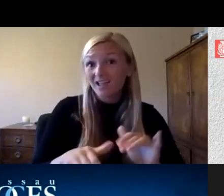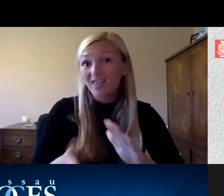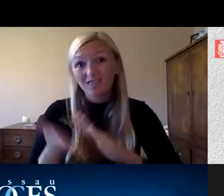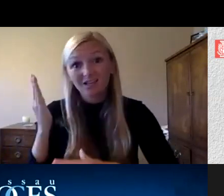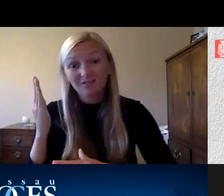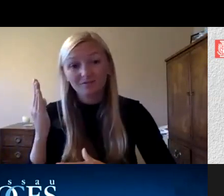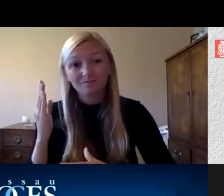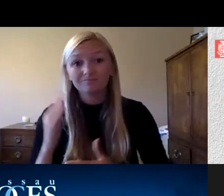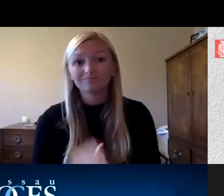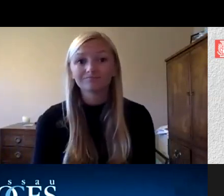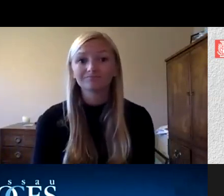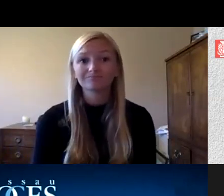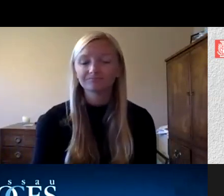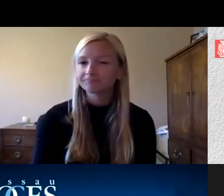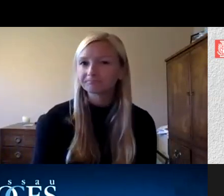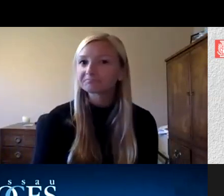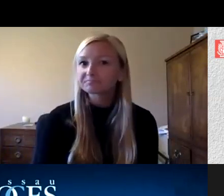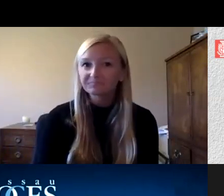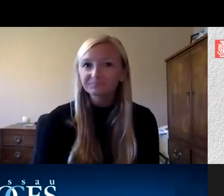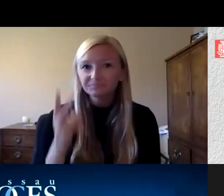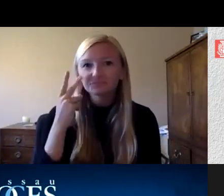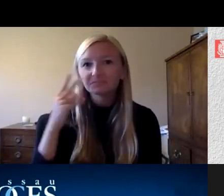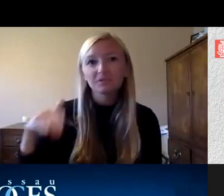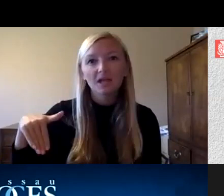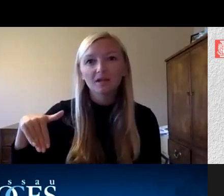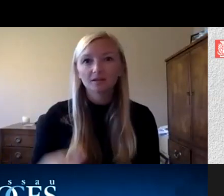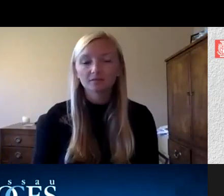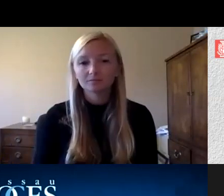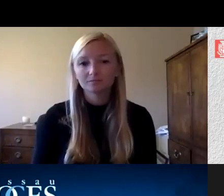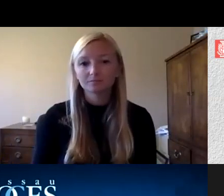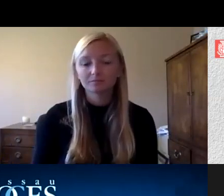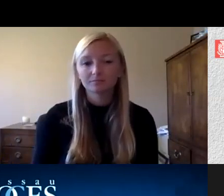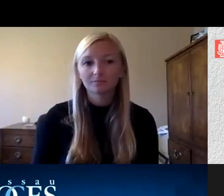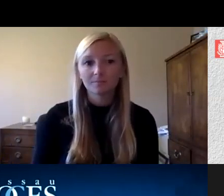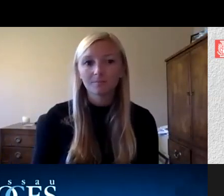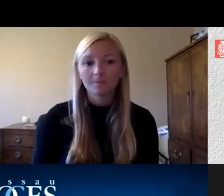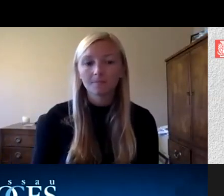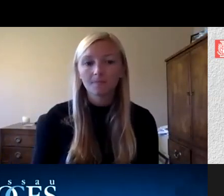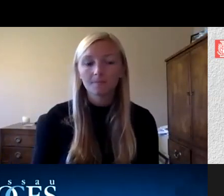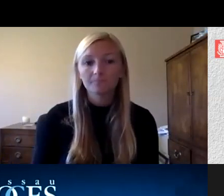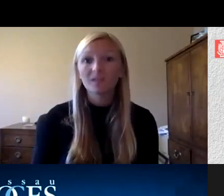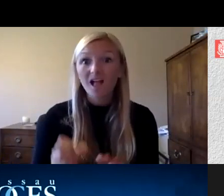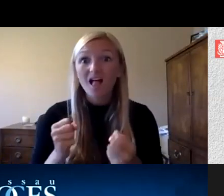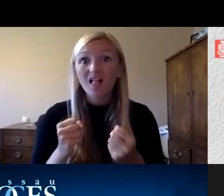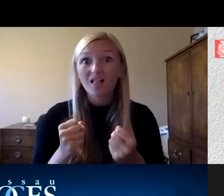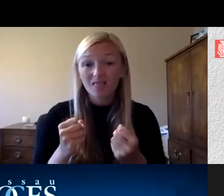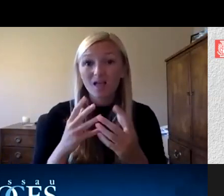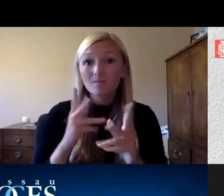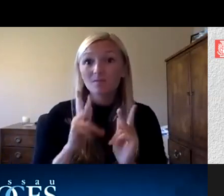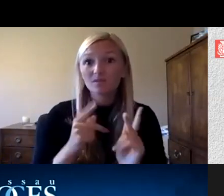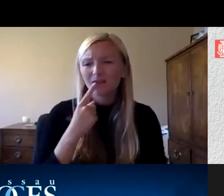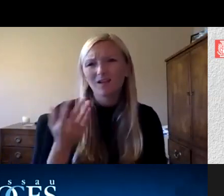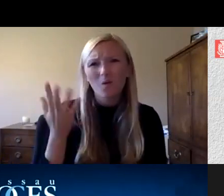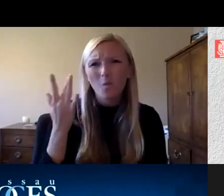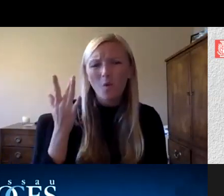it's it's yet to be seen um i hear a lot of things from licensure boards that are saying why are we there in the first place um